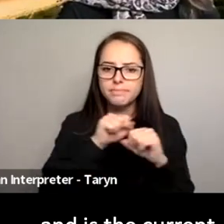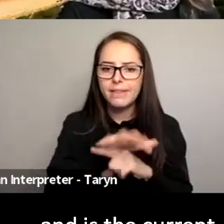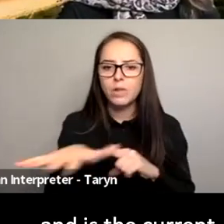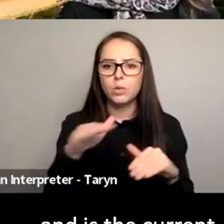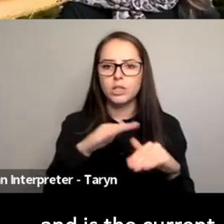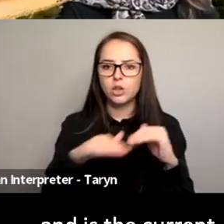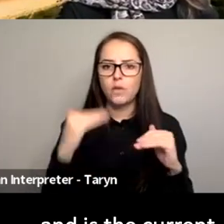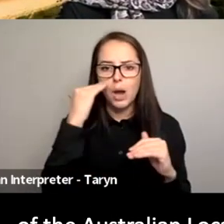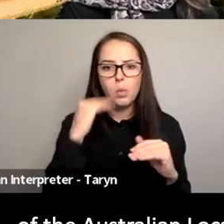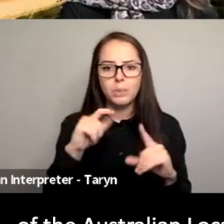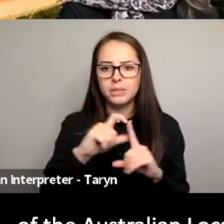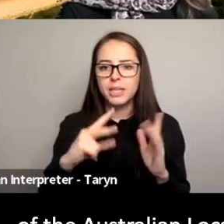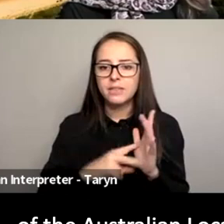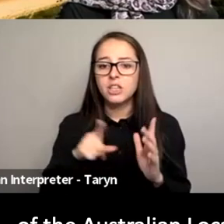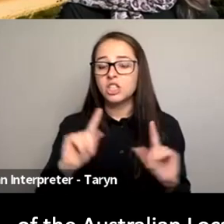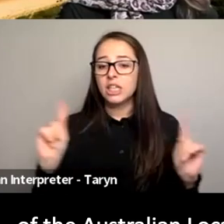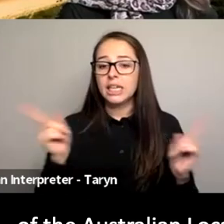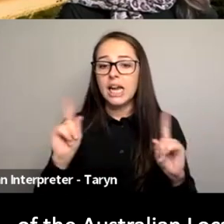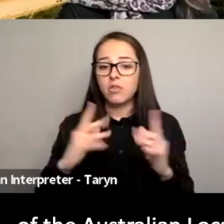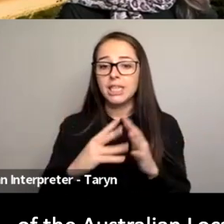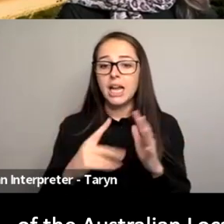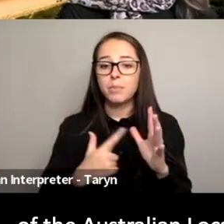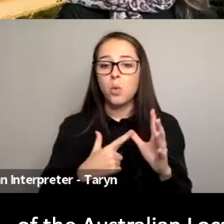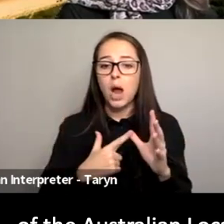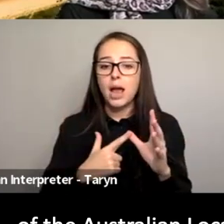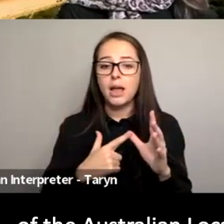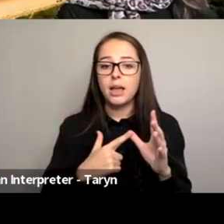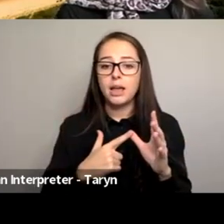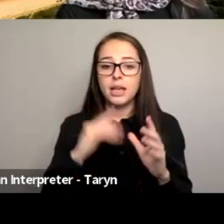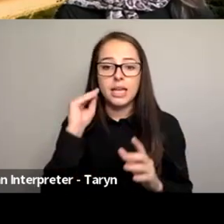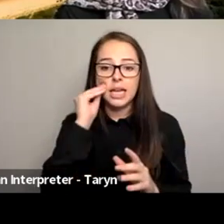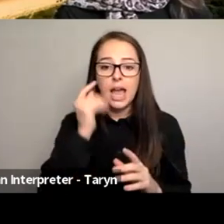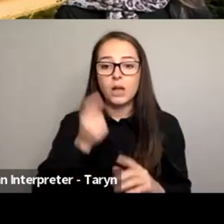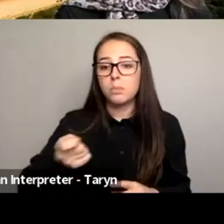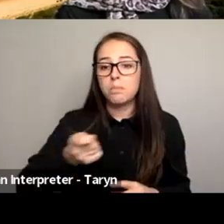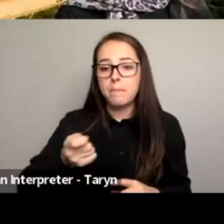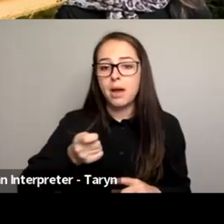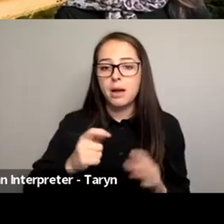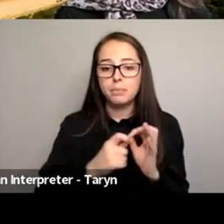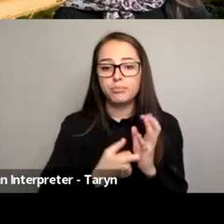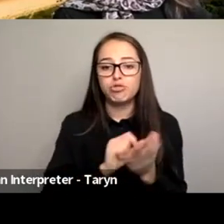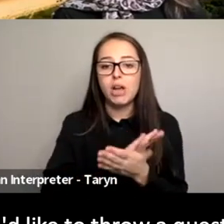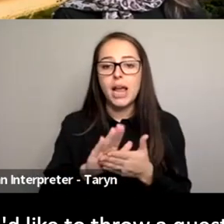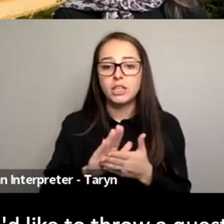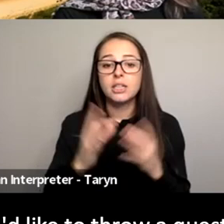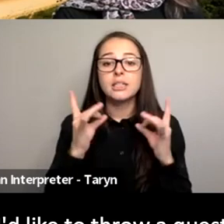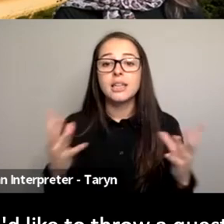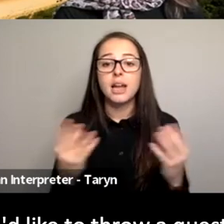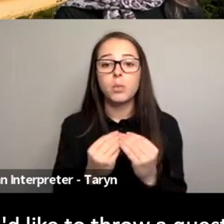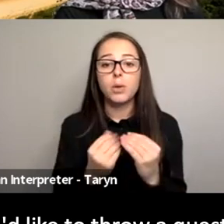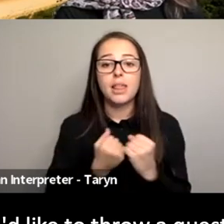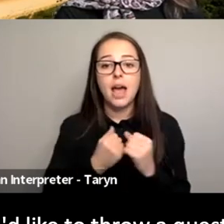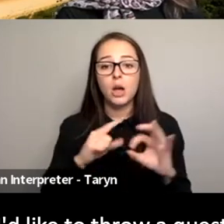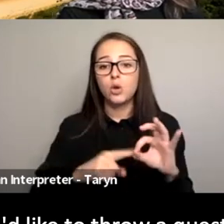of the WA branch of the Australian Local Government's Women's Association. So, starting off with our Q&A today, I'd like to throw a